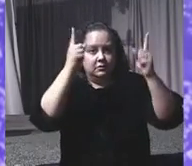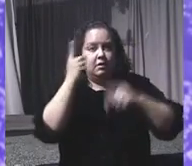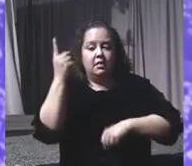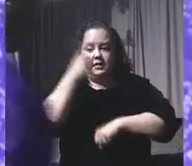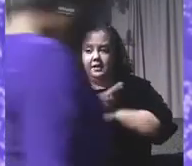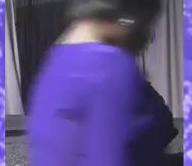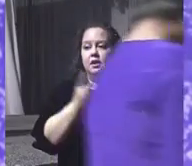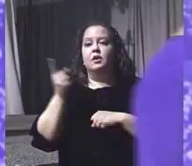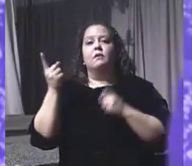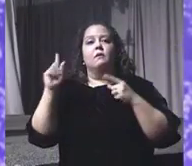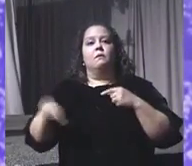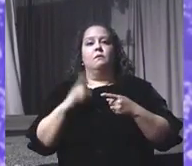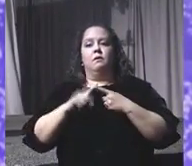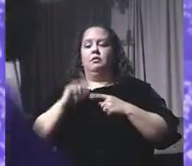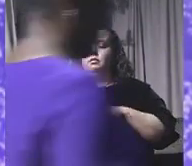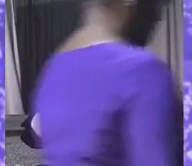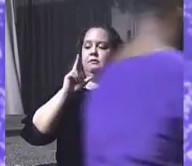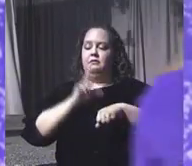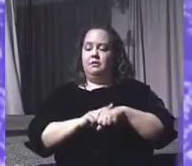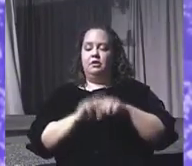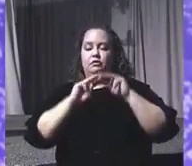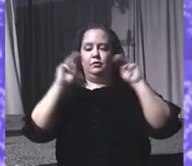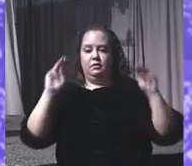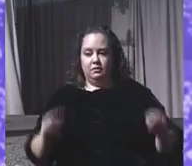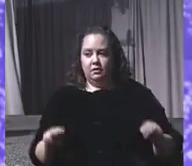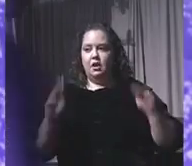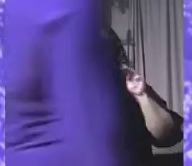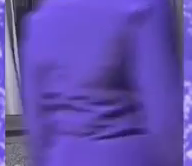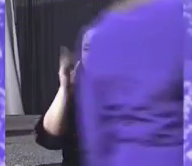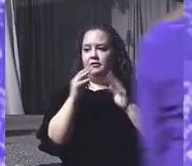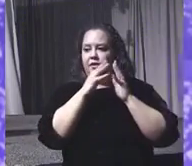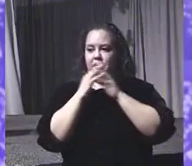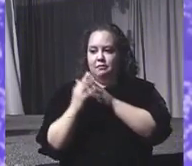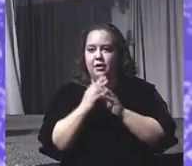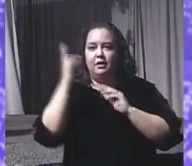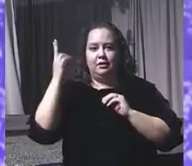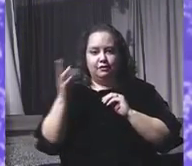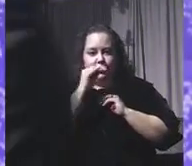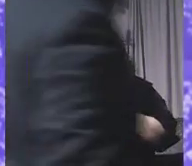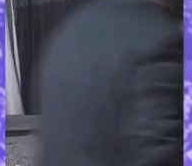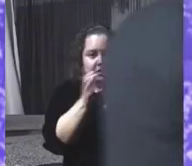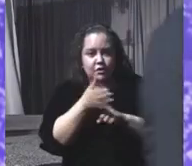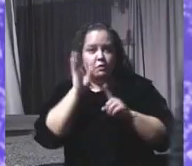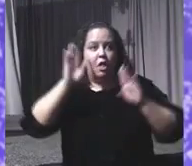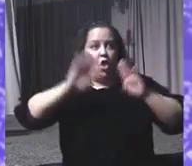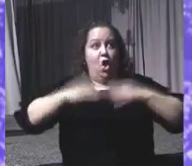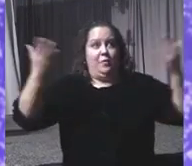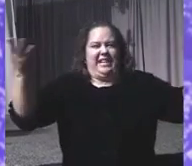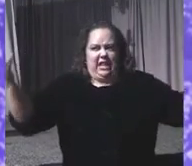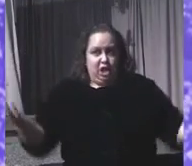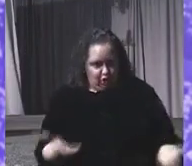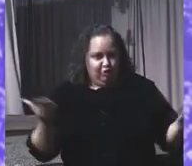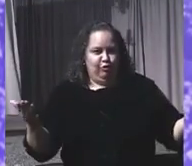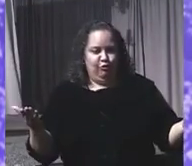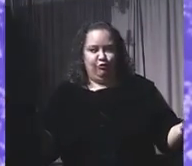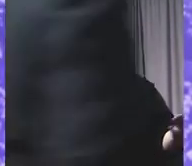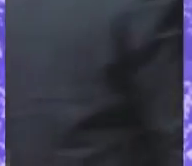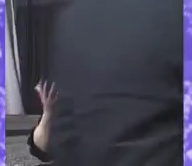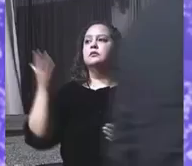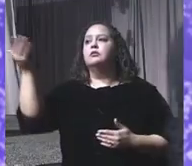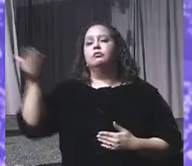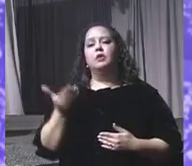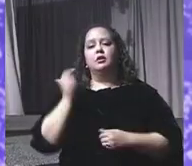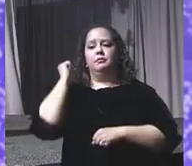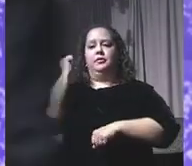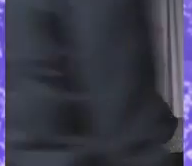American History and Culture opens its doors on this spot. Please welcome the founding director of this